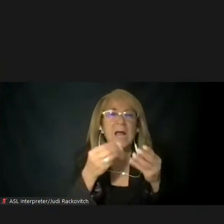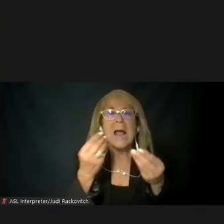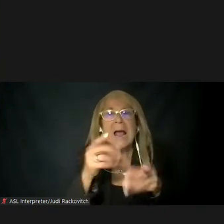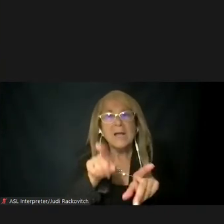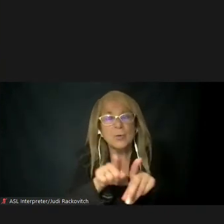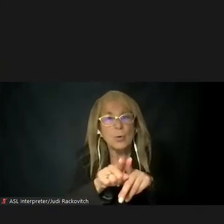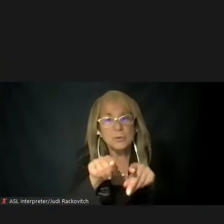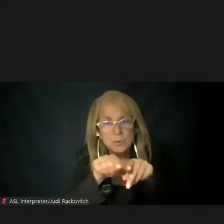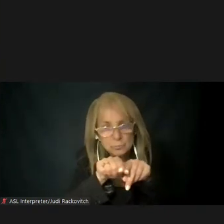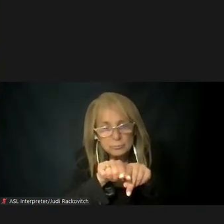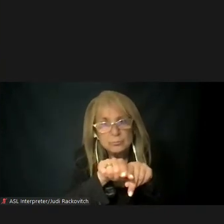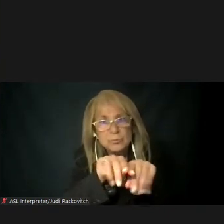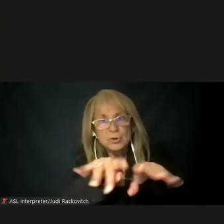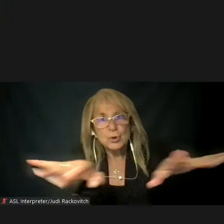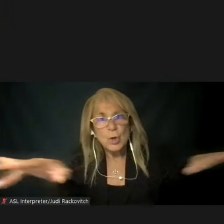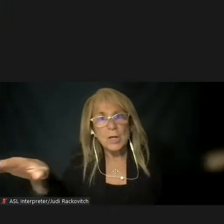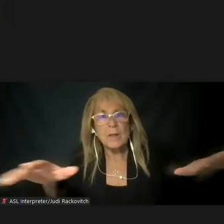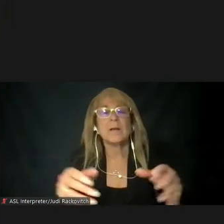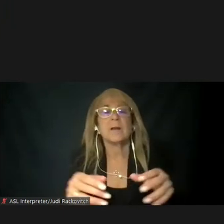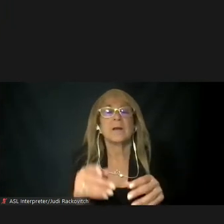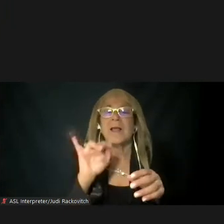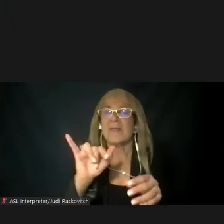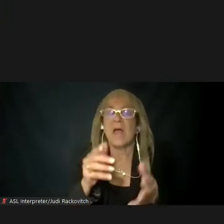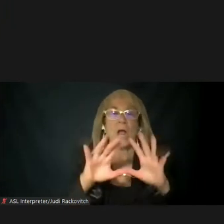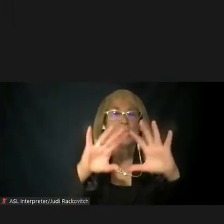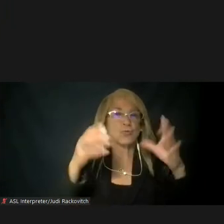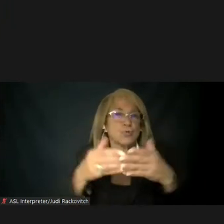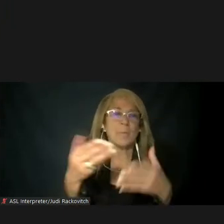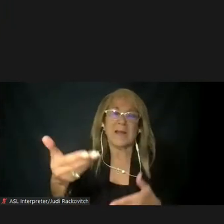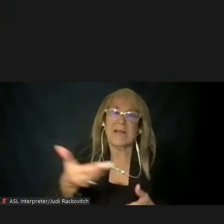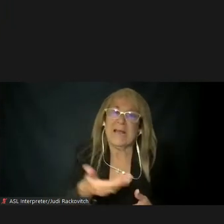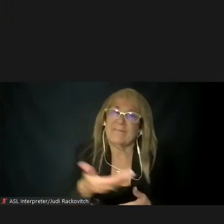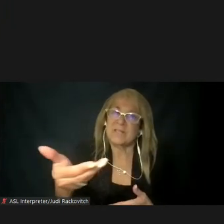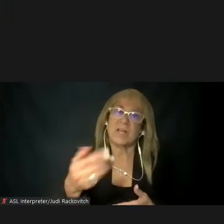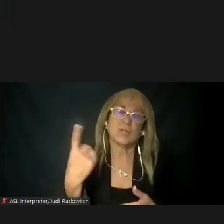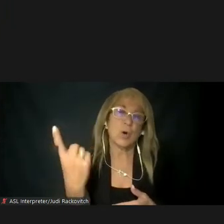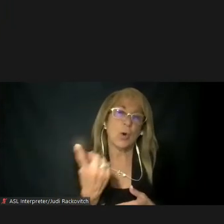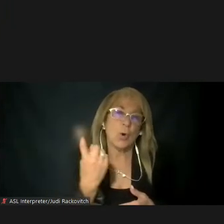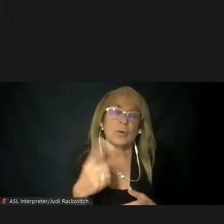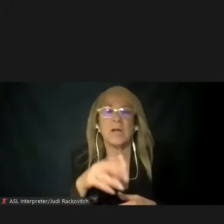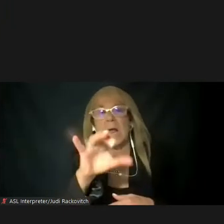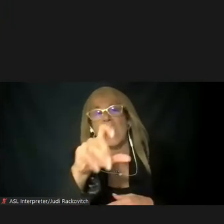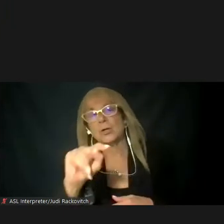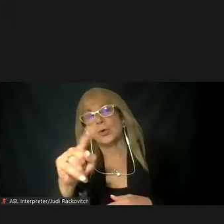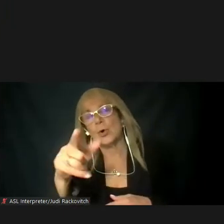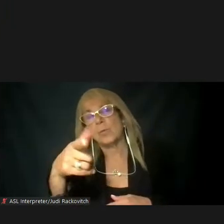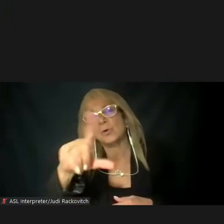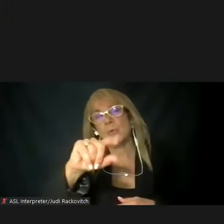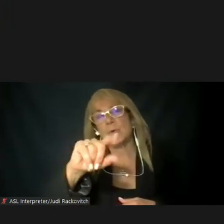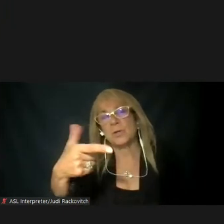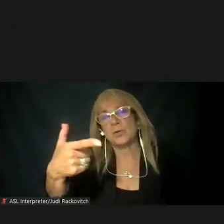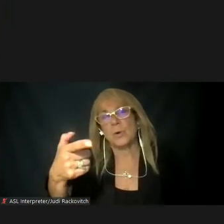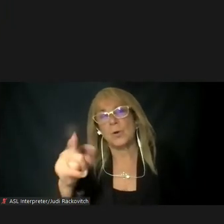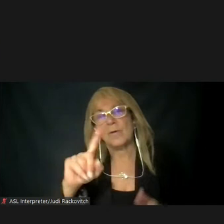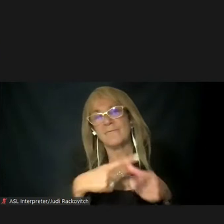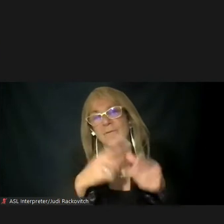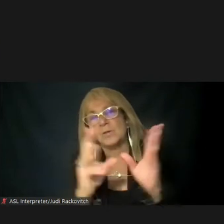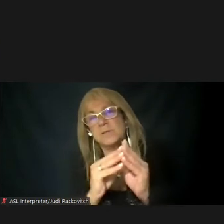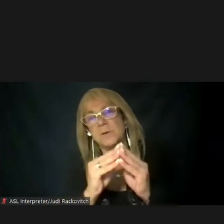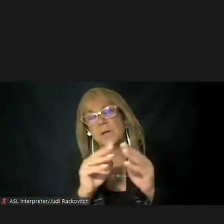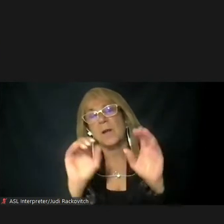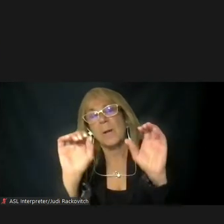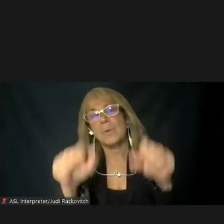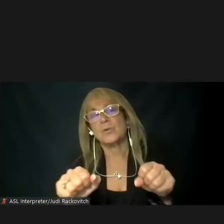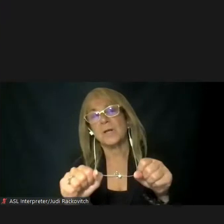This group is by invitation only, and the first meeting will convene in October 2021. Potential participants will be contacted in advance.